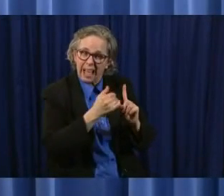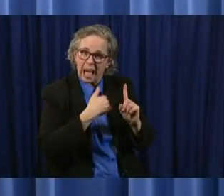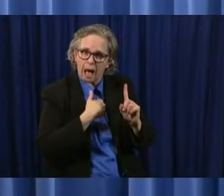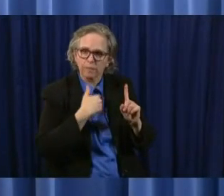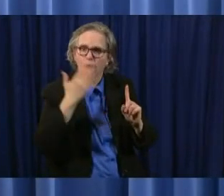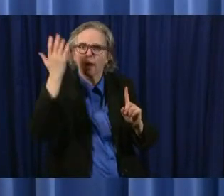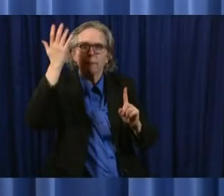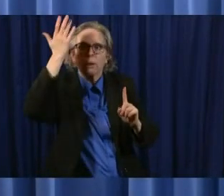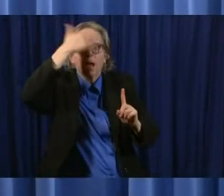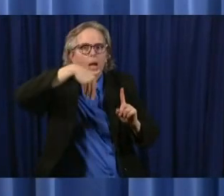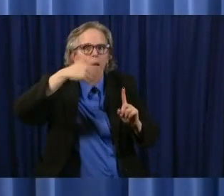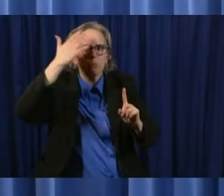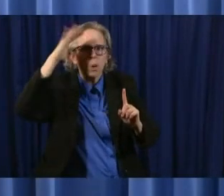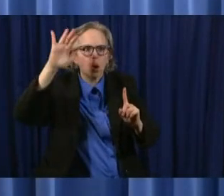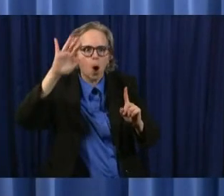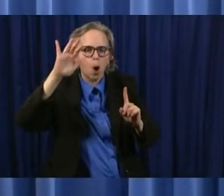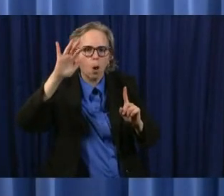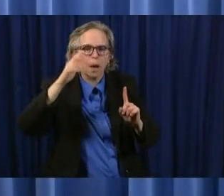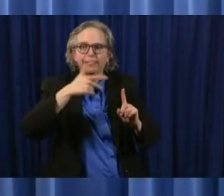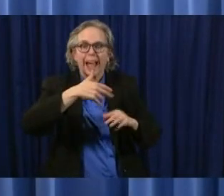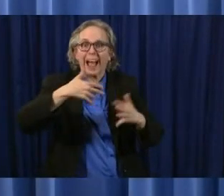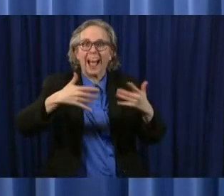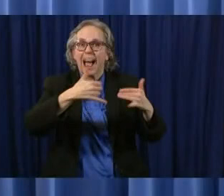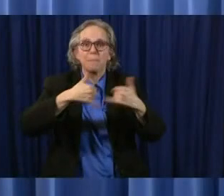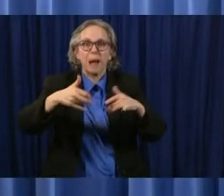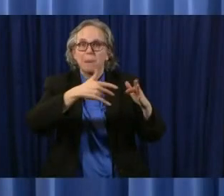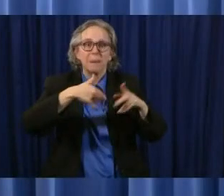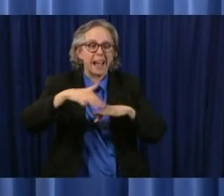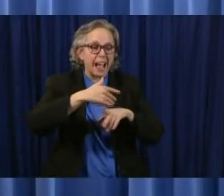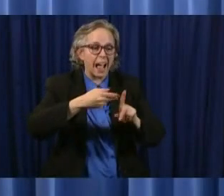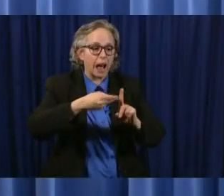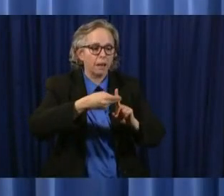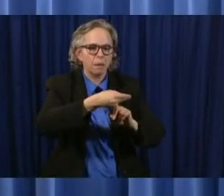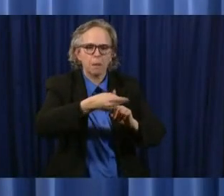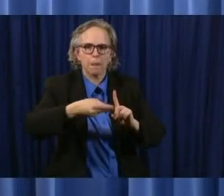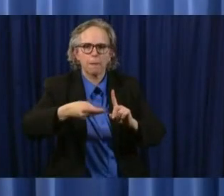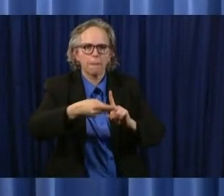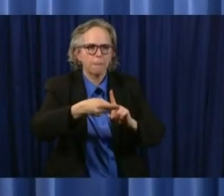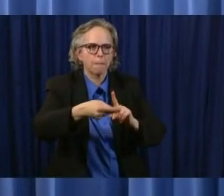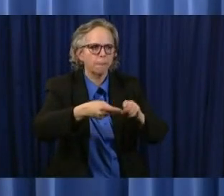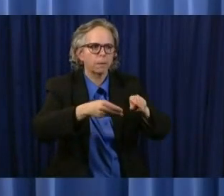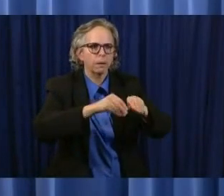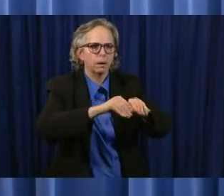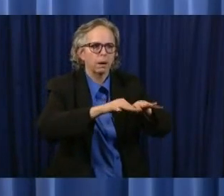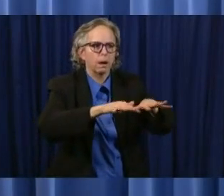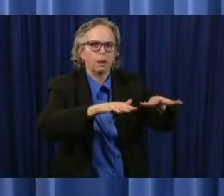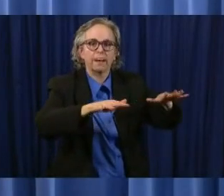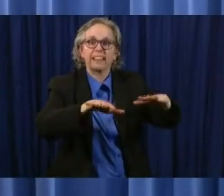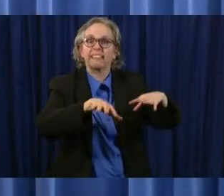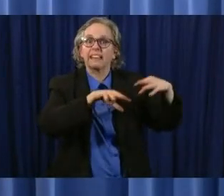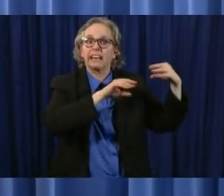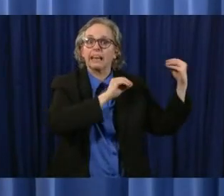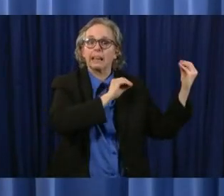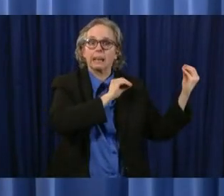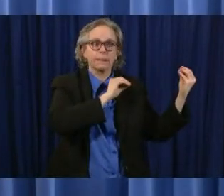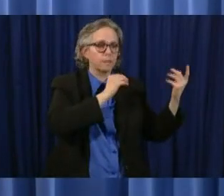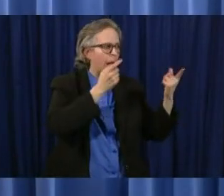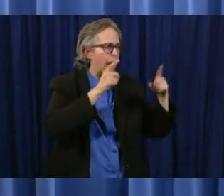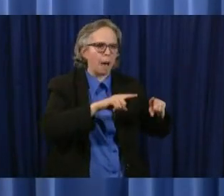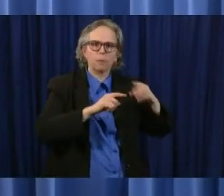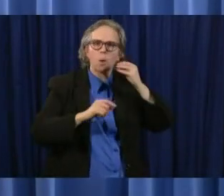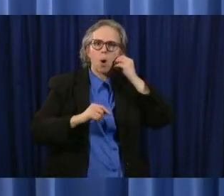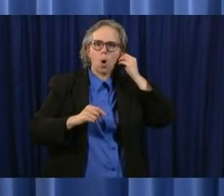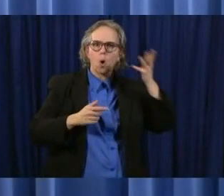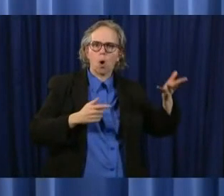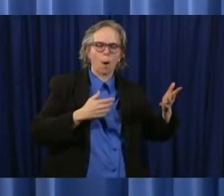the virus uh then it's no time until maybe all those kids have it and of course then those kids are going back to